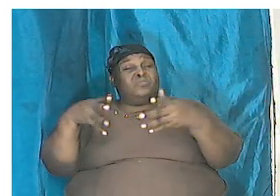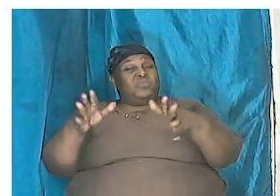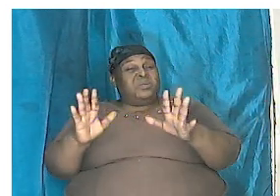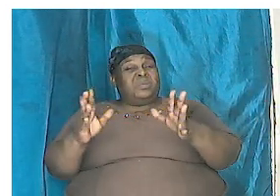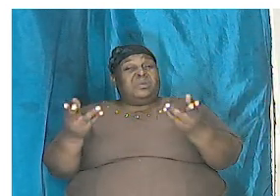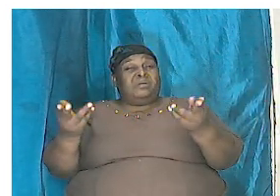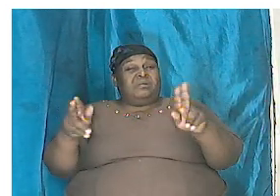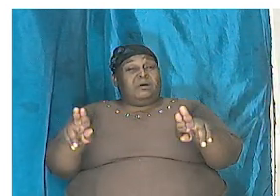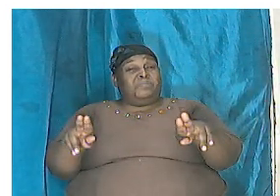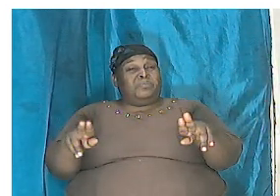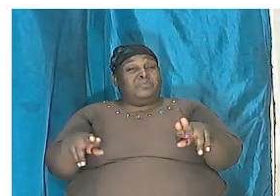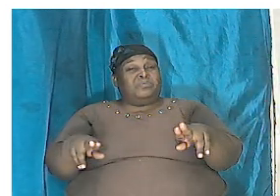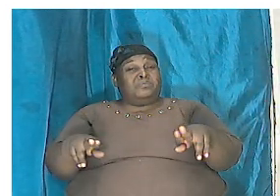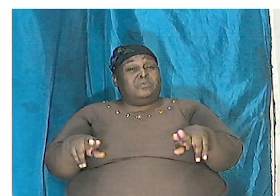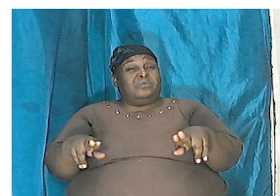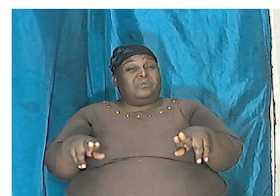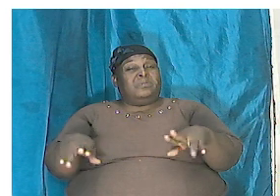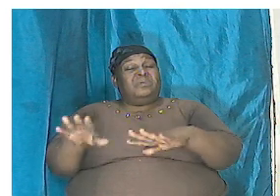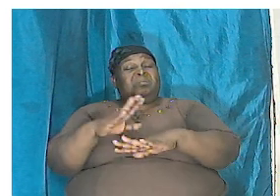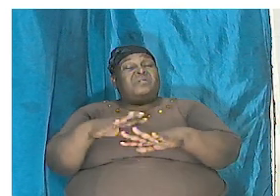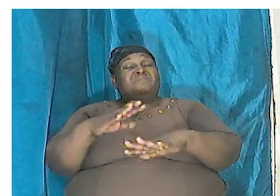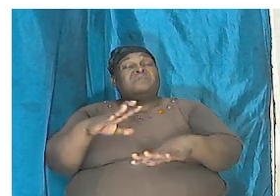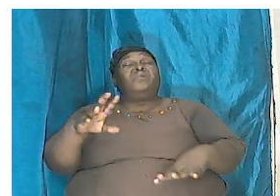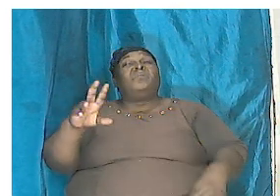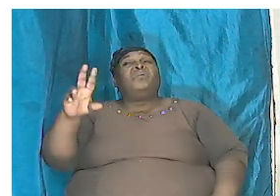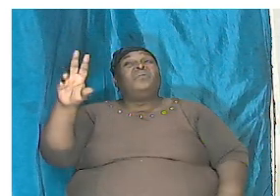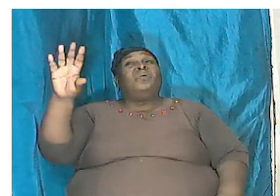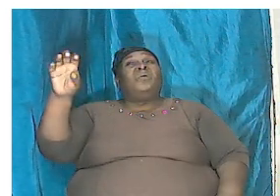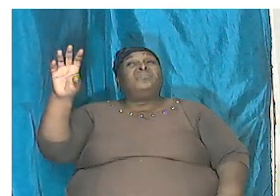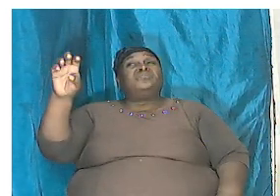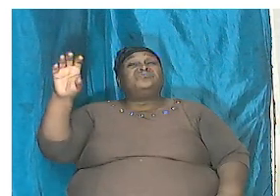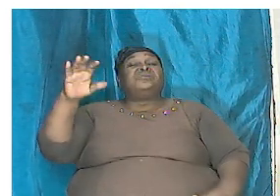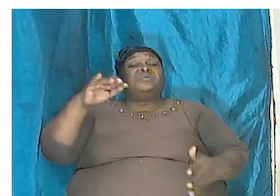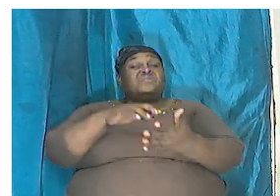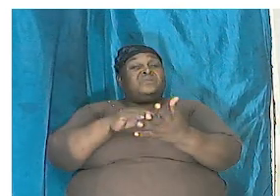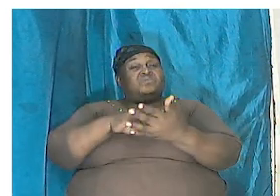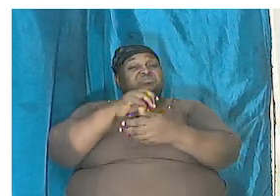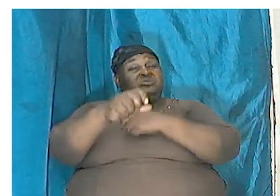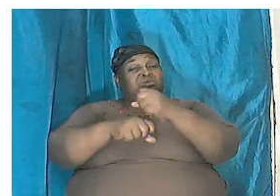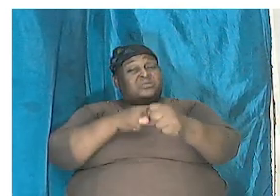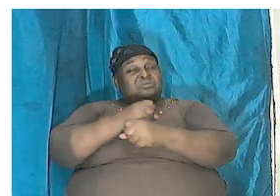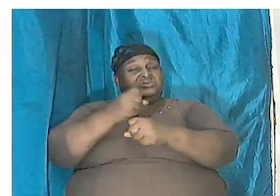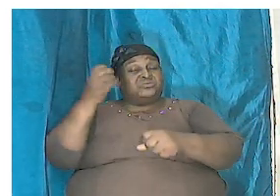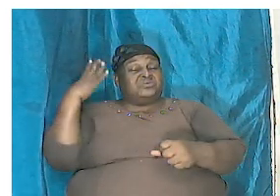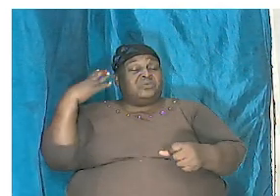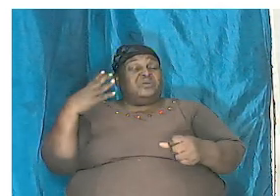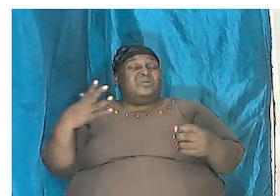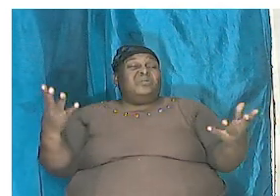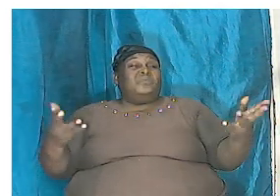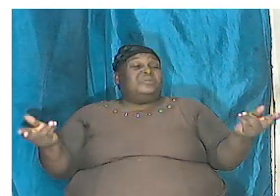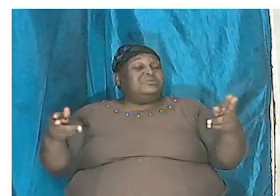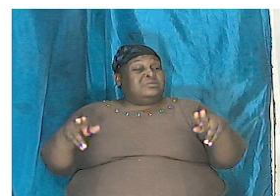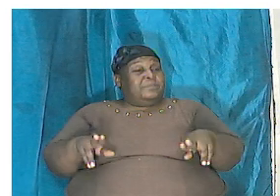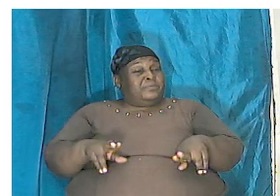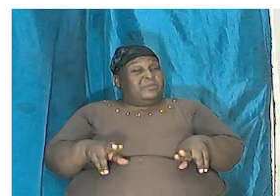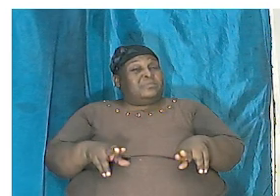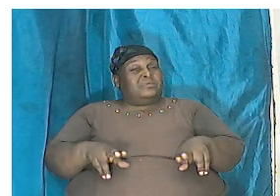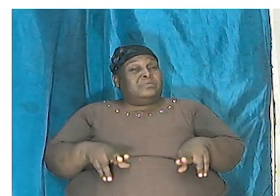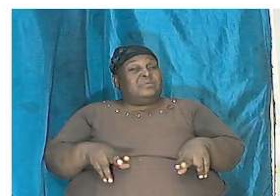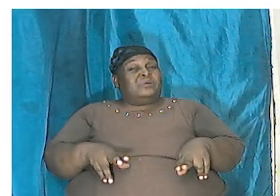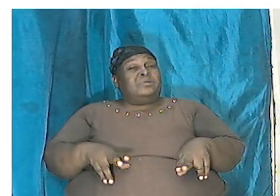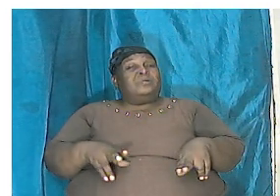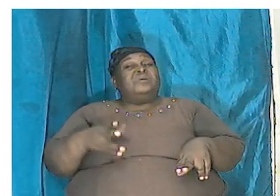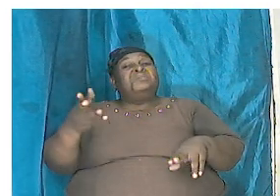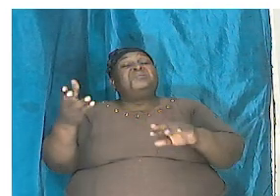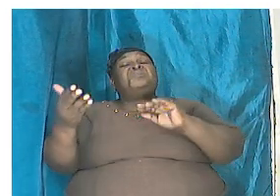happened over hundreds over thousands of years ago whatever it was that happened it happened and they